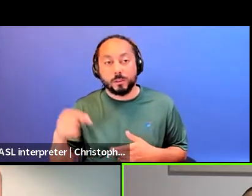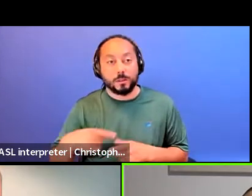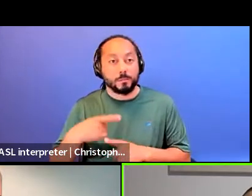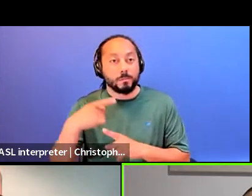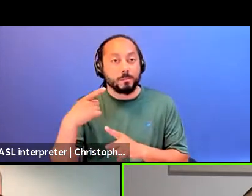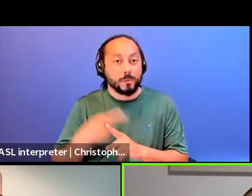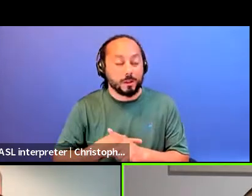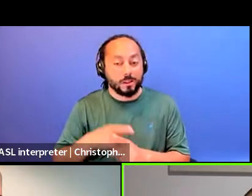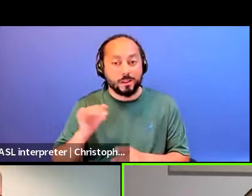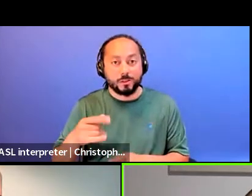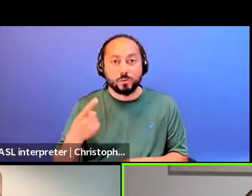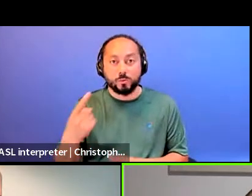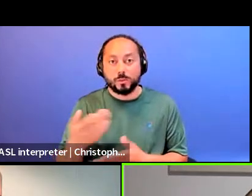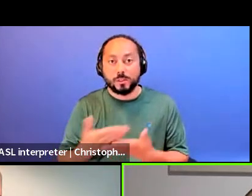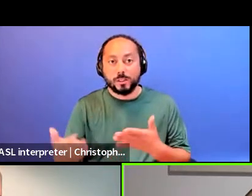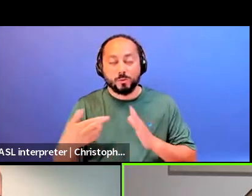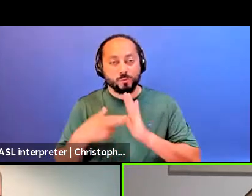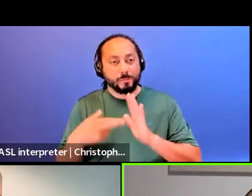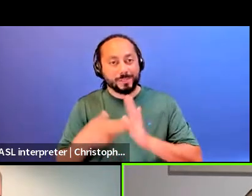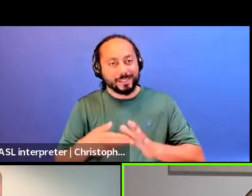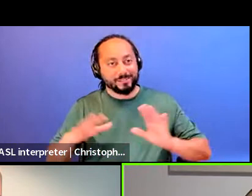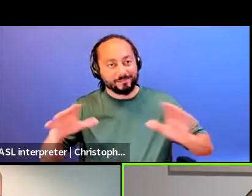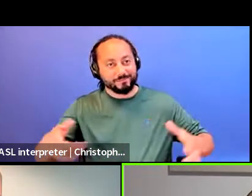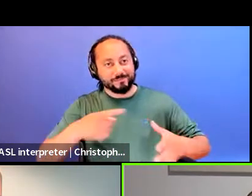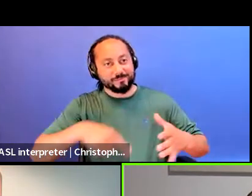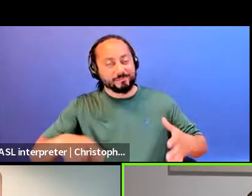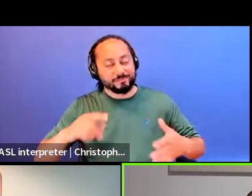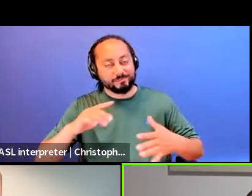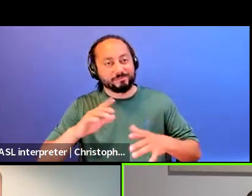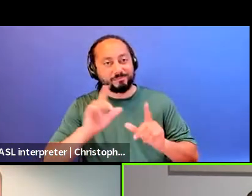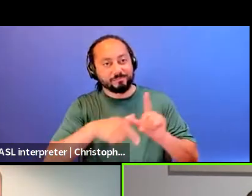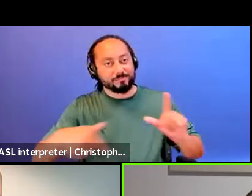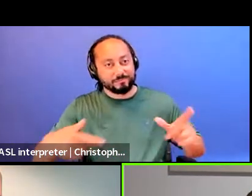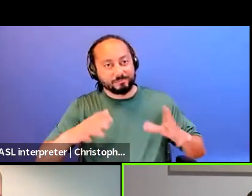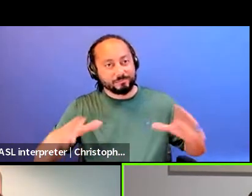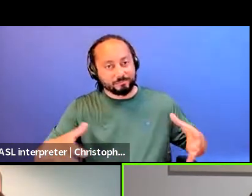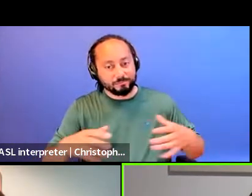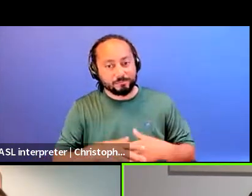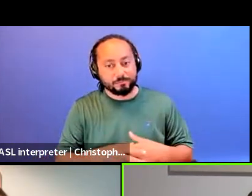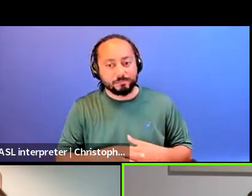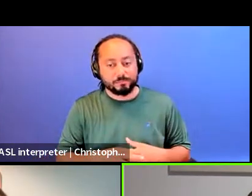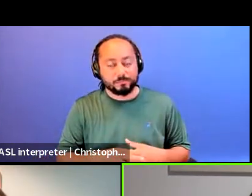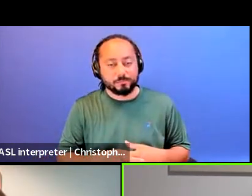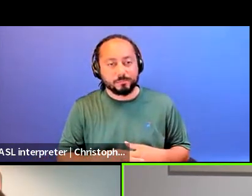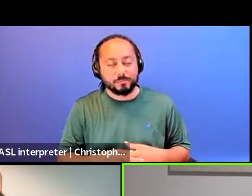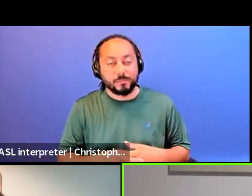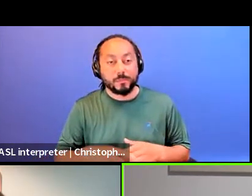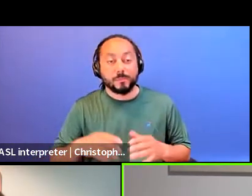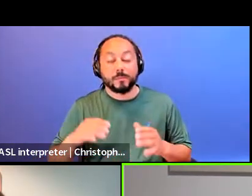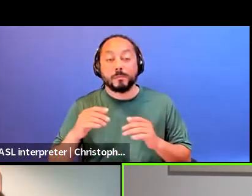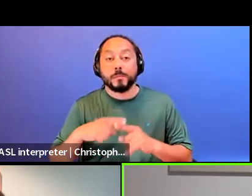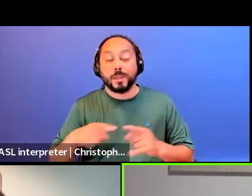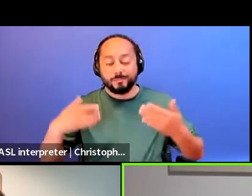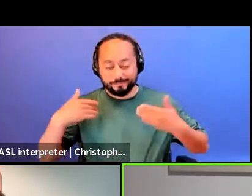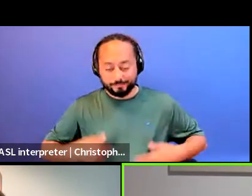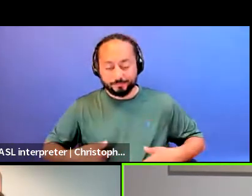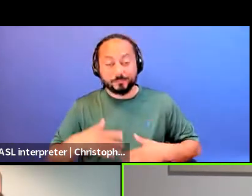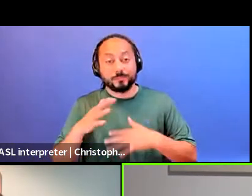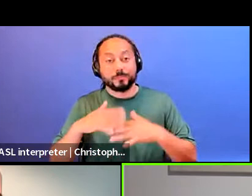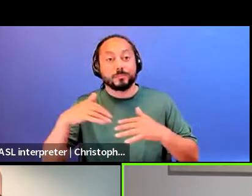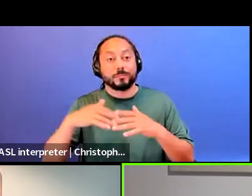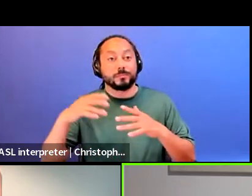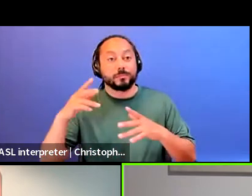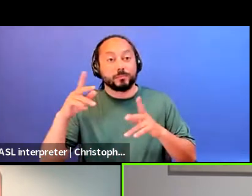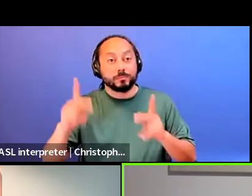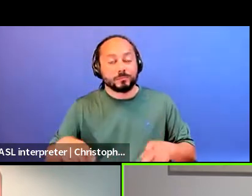that represents them. Um, but how do you reconcile as an indigenous person when literally